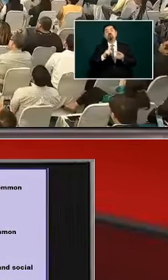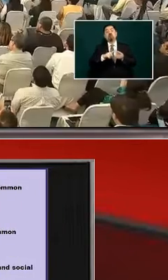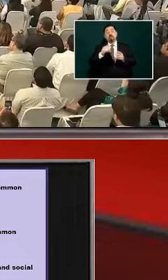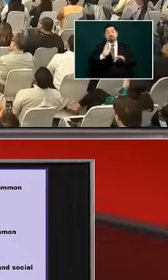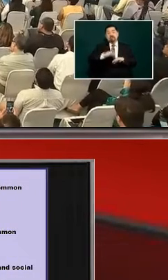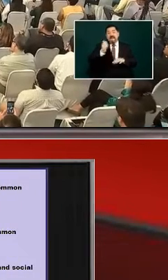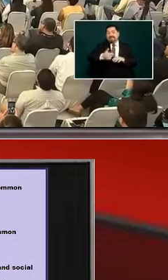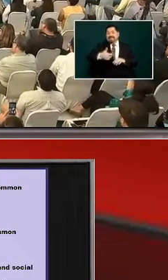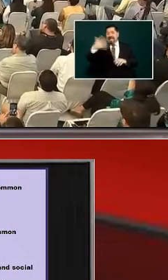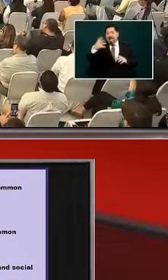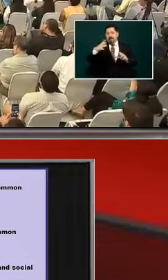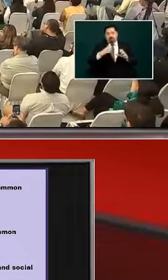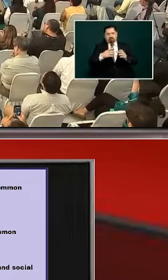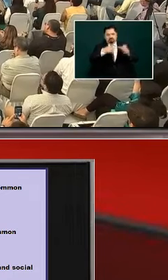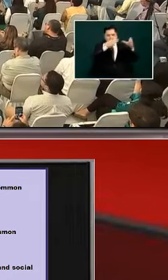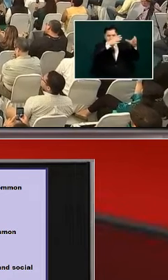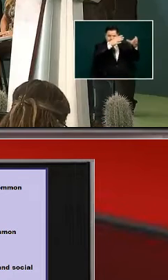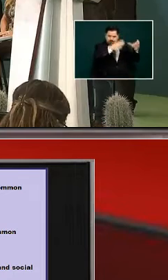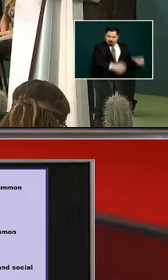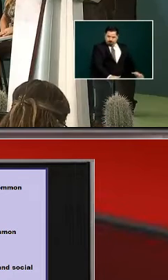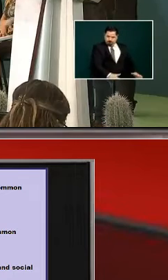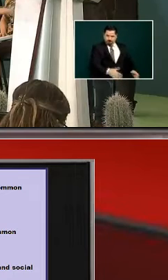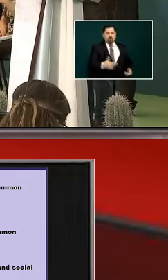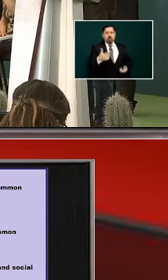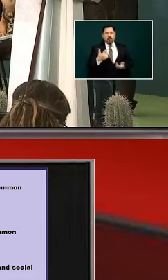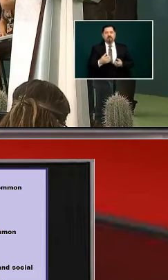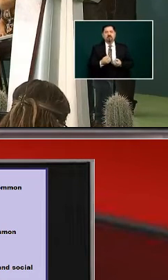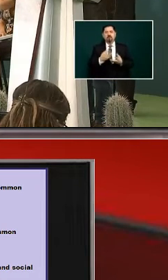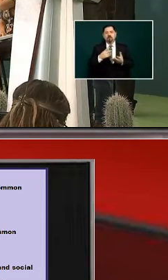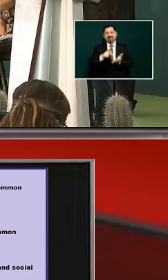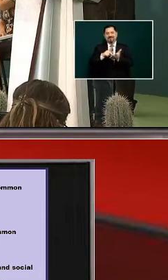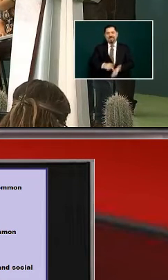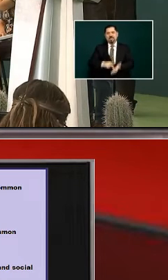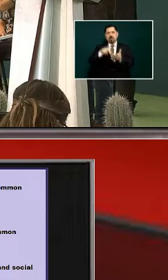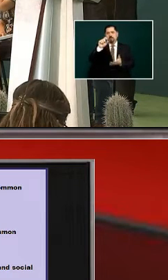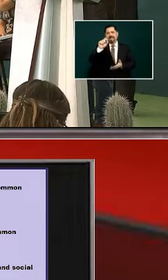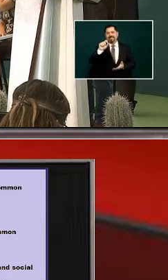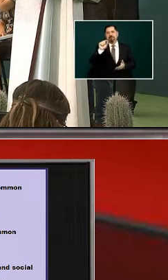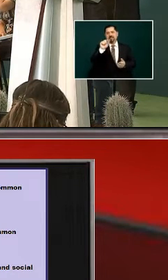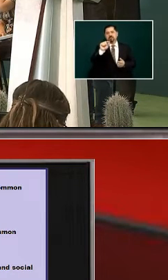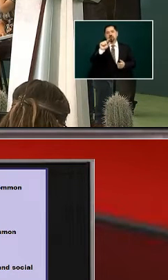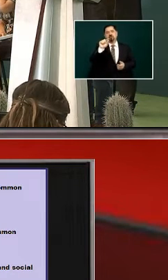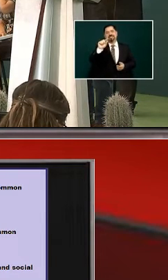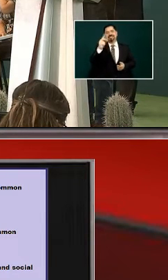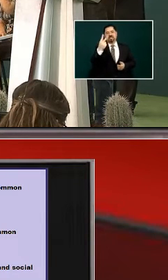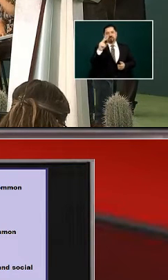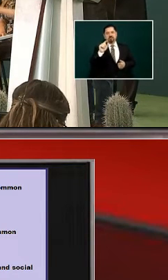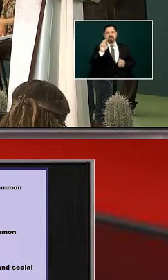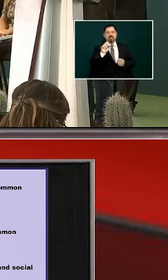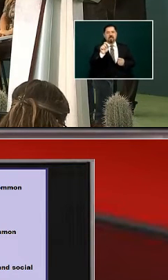expensive per cylinder is 20.32 per kilo